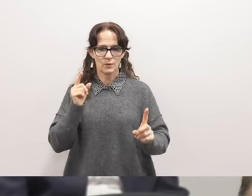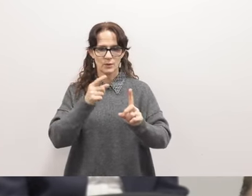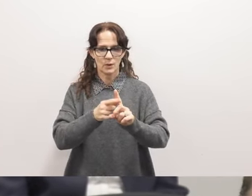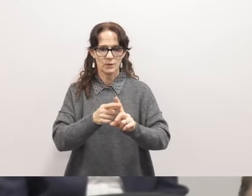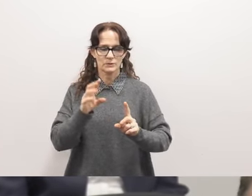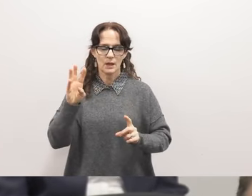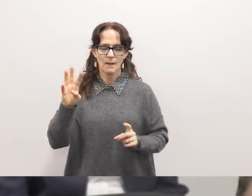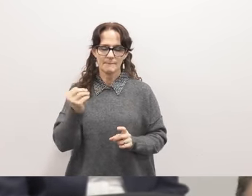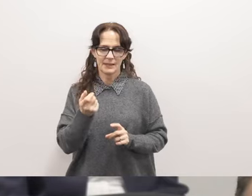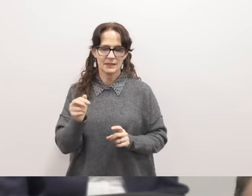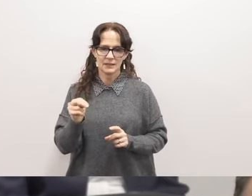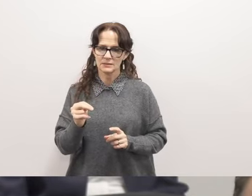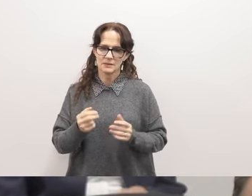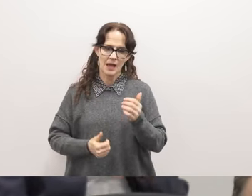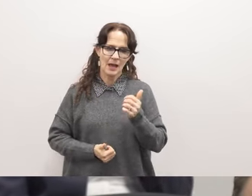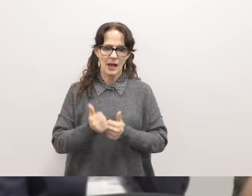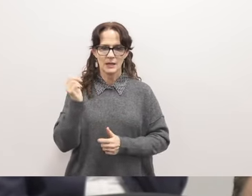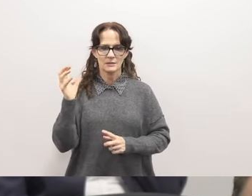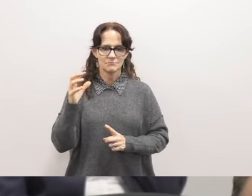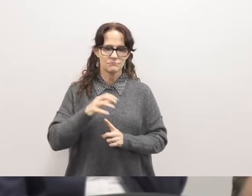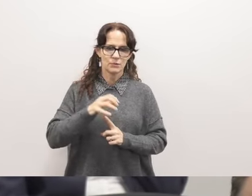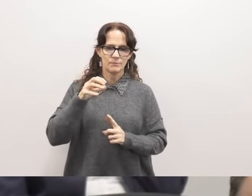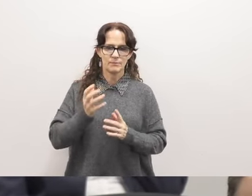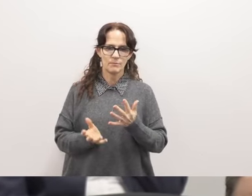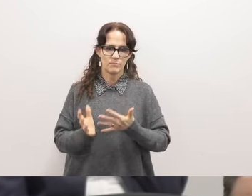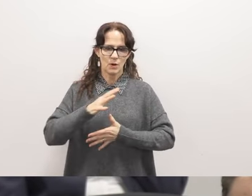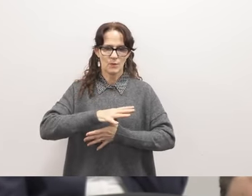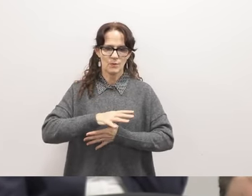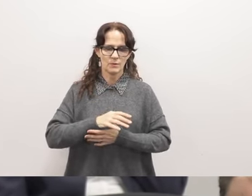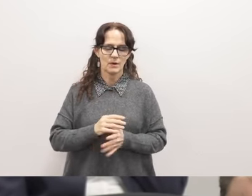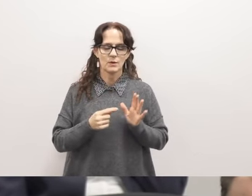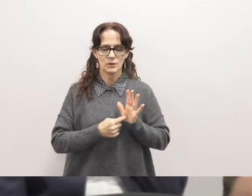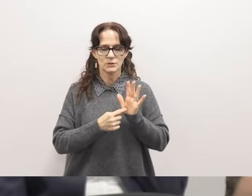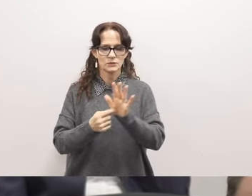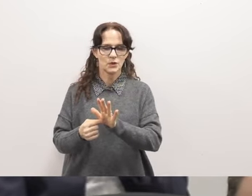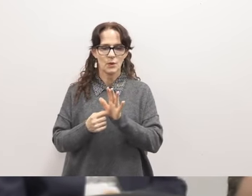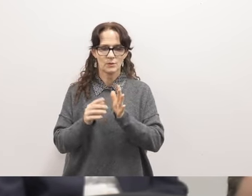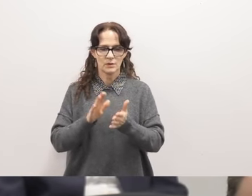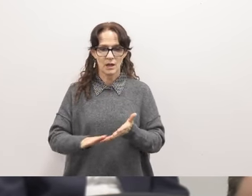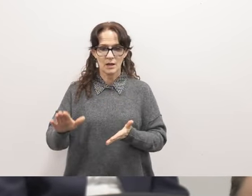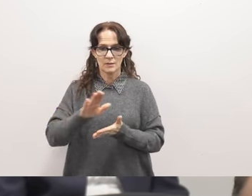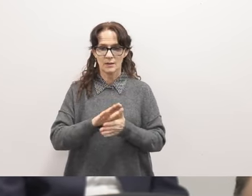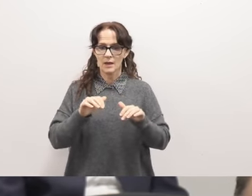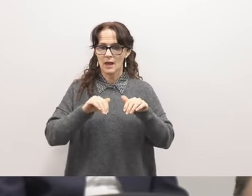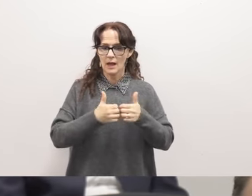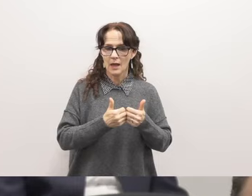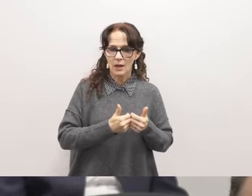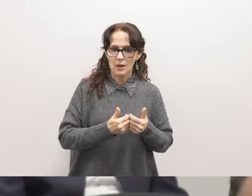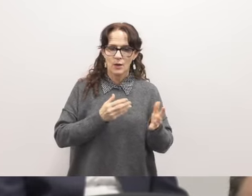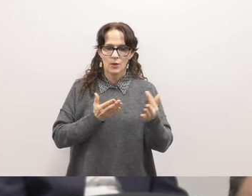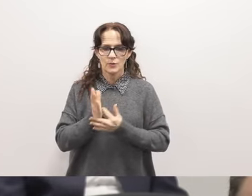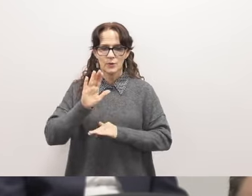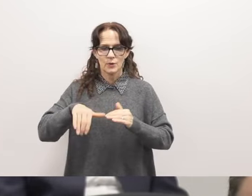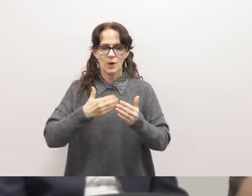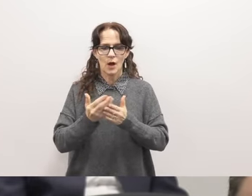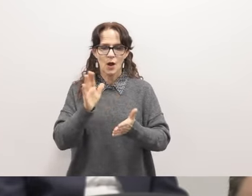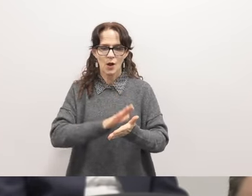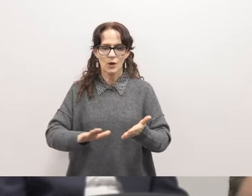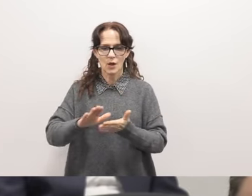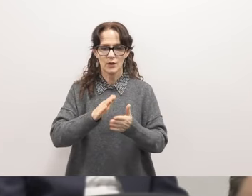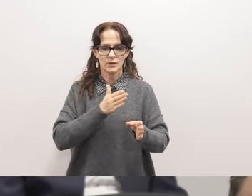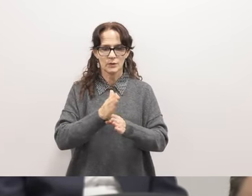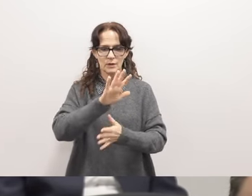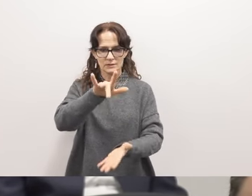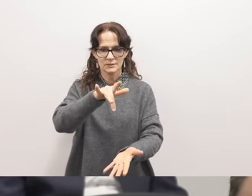millican's biggest priorities one of the ways this is reflected on campus is through our incredible college and career